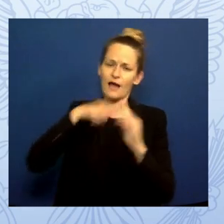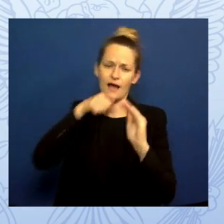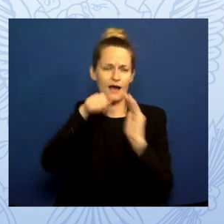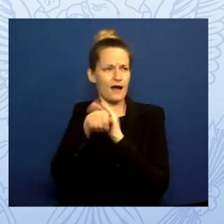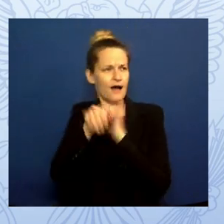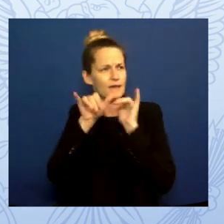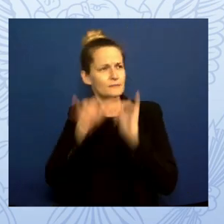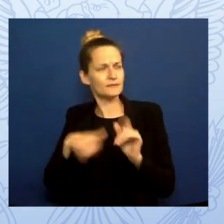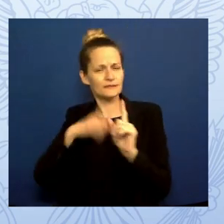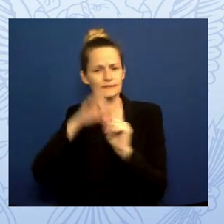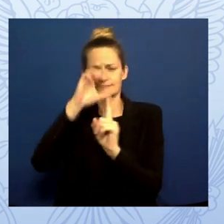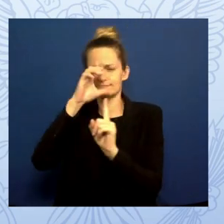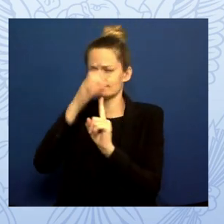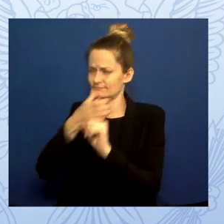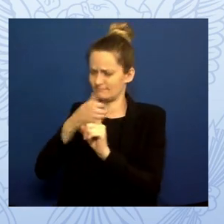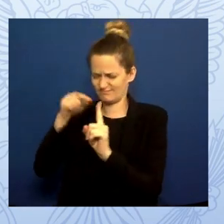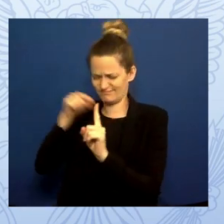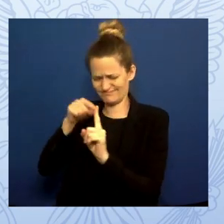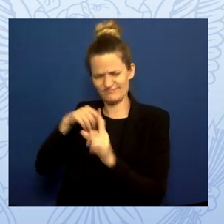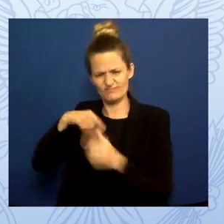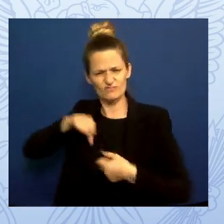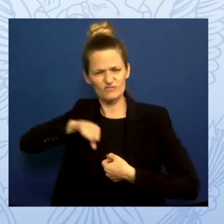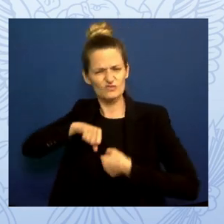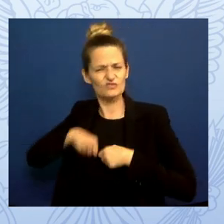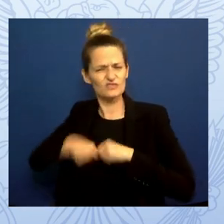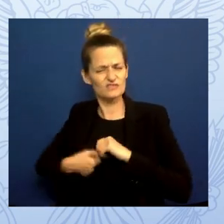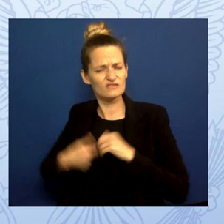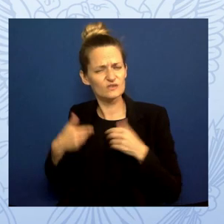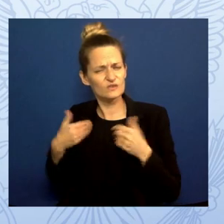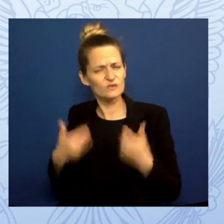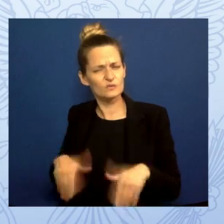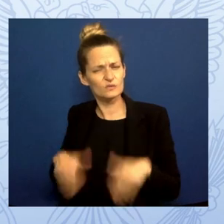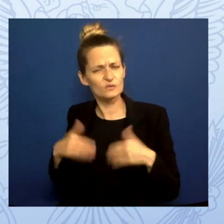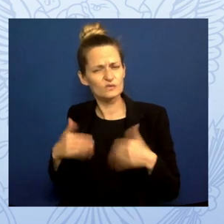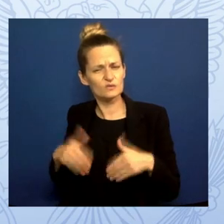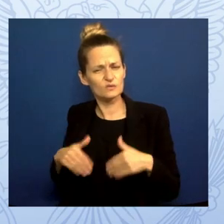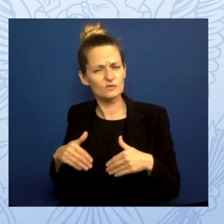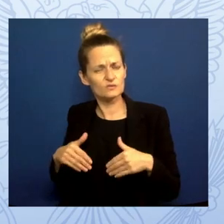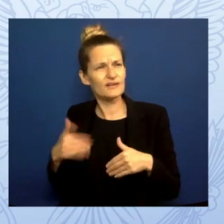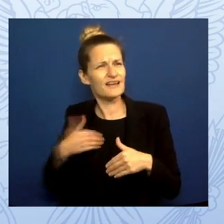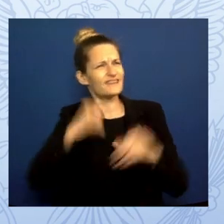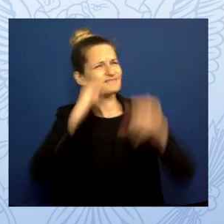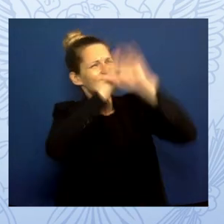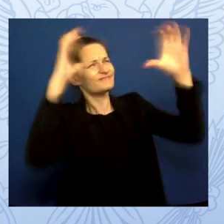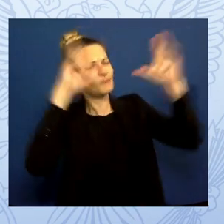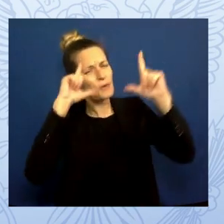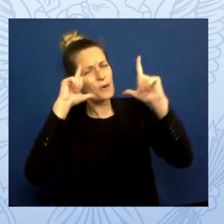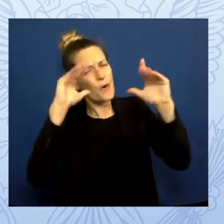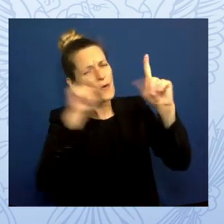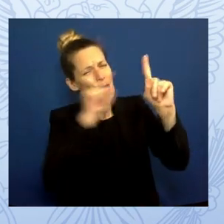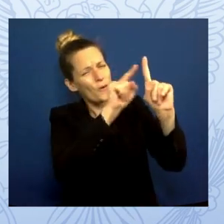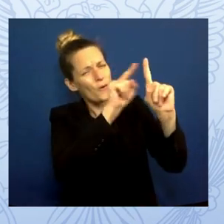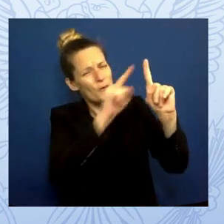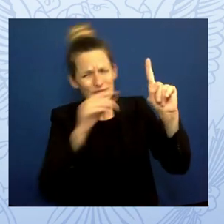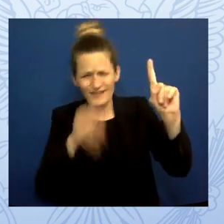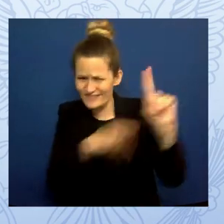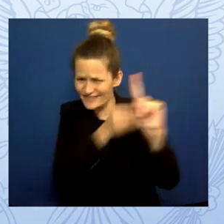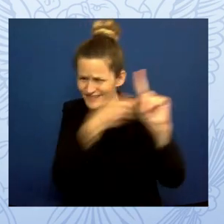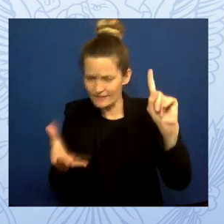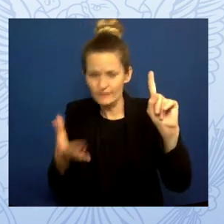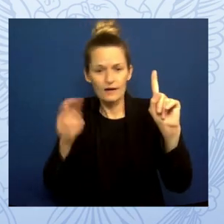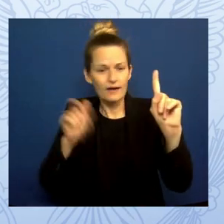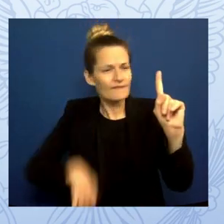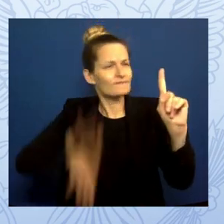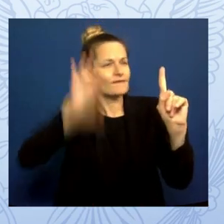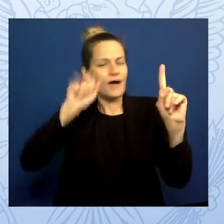there was so much hope there, too, because they had all found a way from that darkness